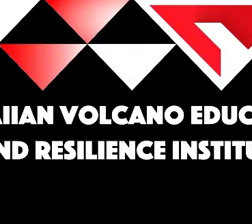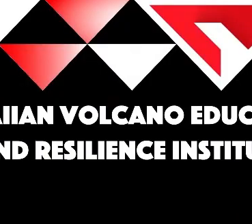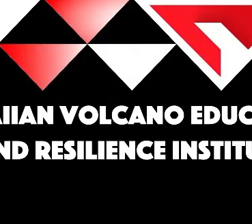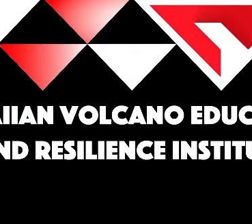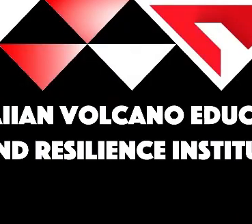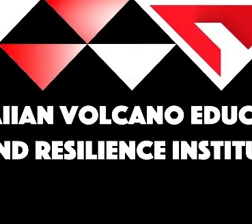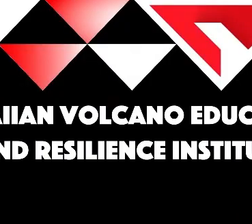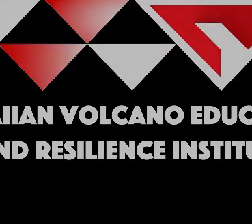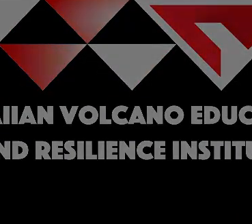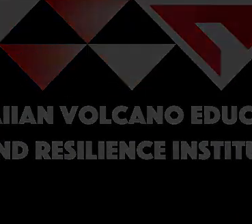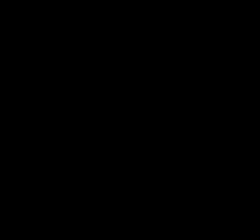uh uh uh uh You